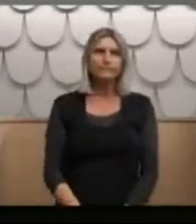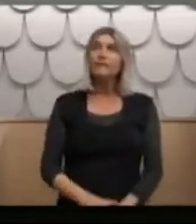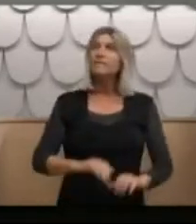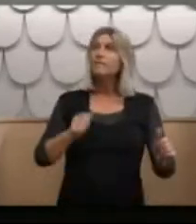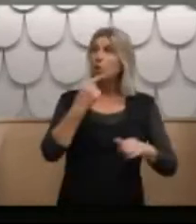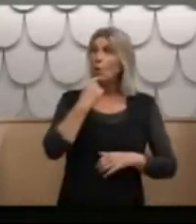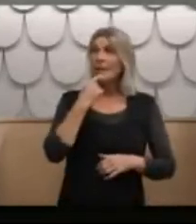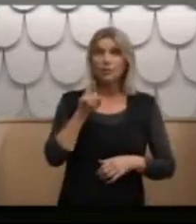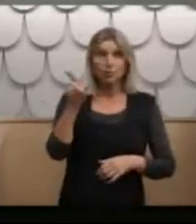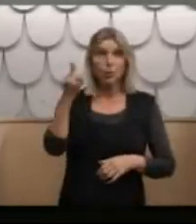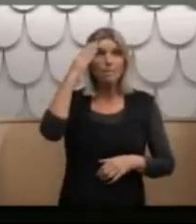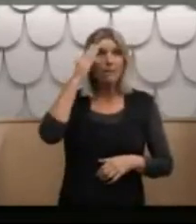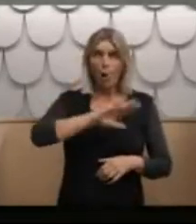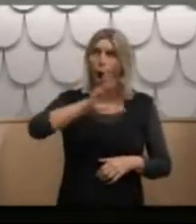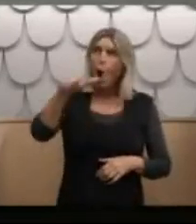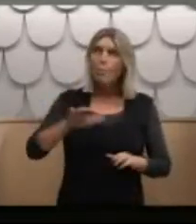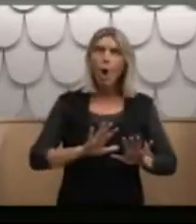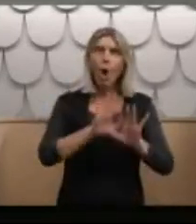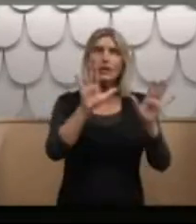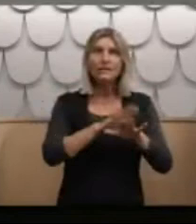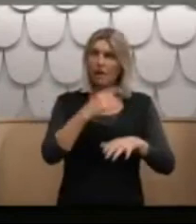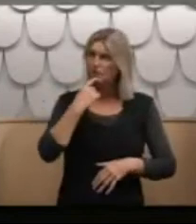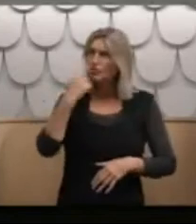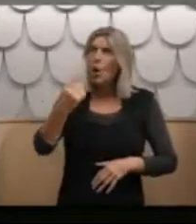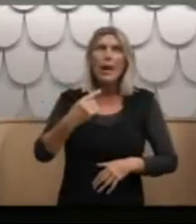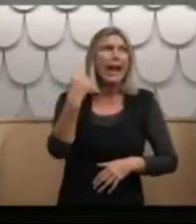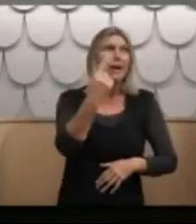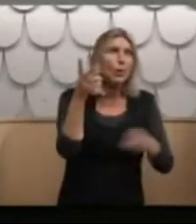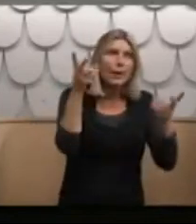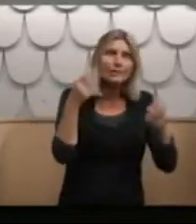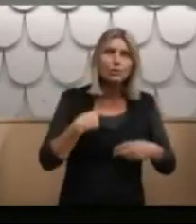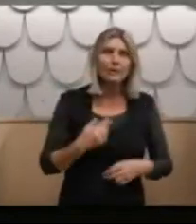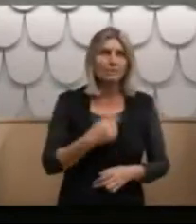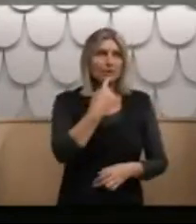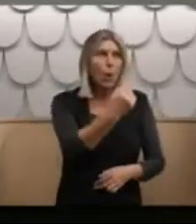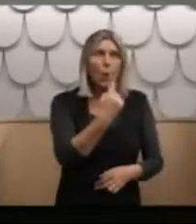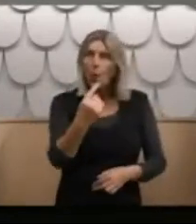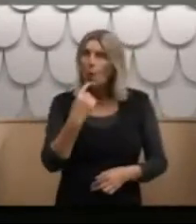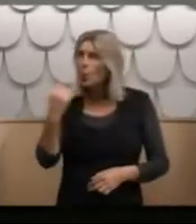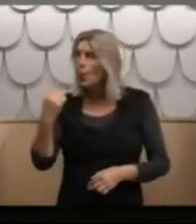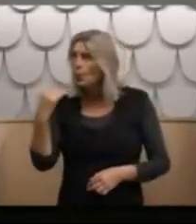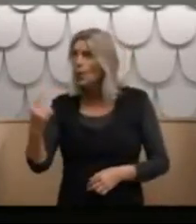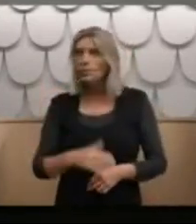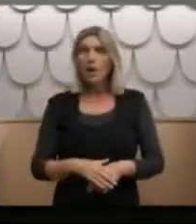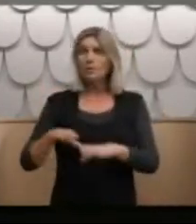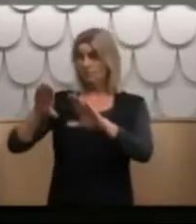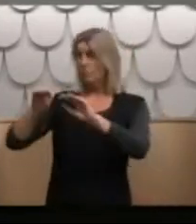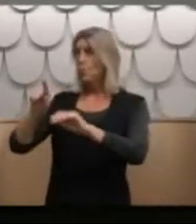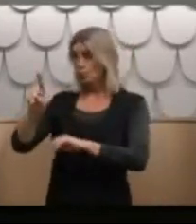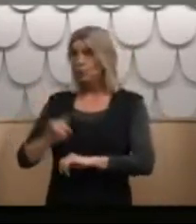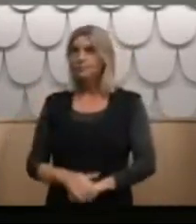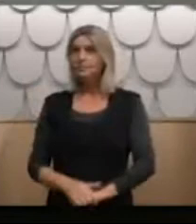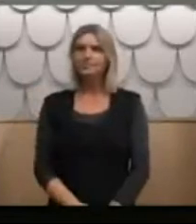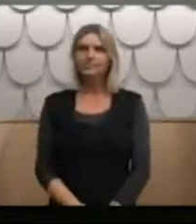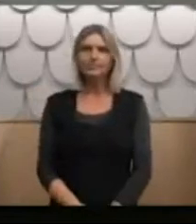complain to mum when I went home for the holidays. I told anyone and everyone what was happening to me. I'll just pause you there, Brian, and